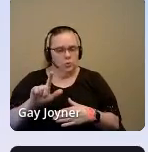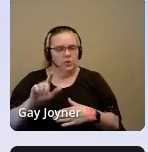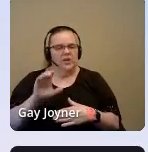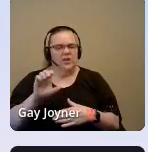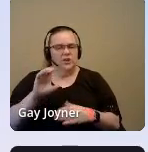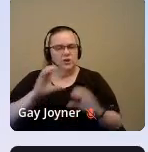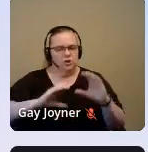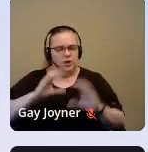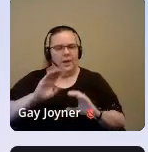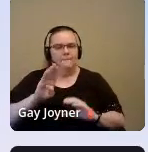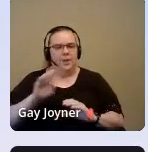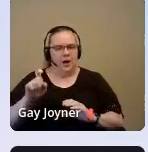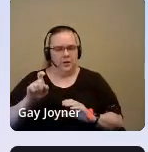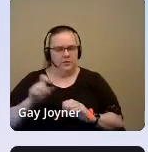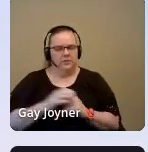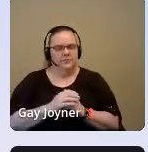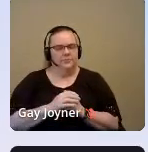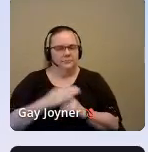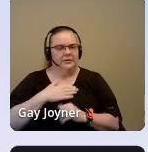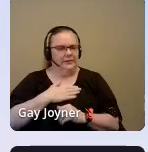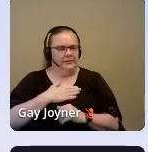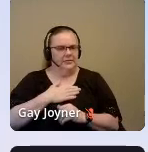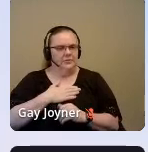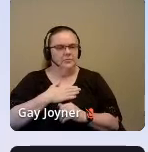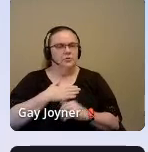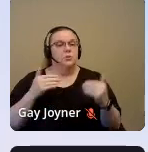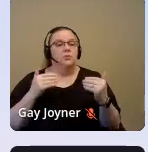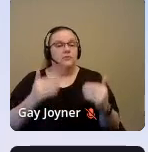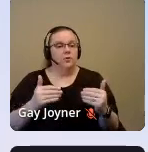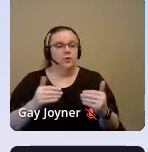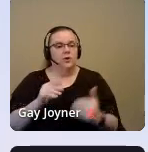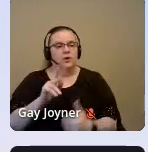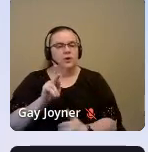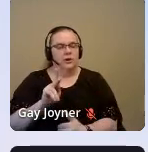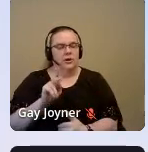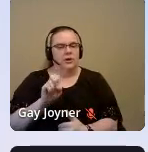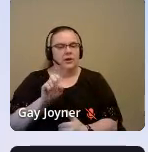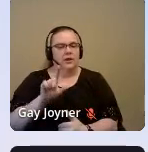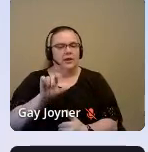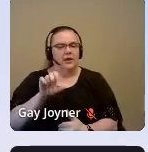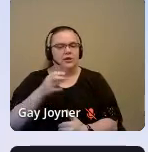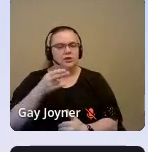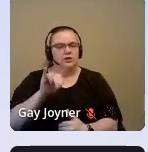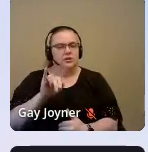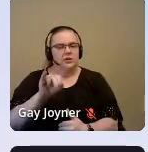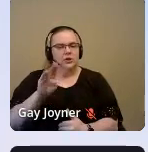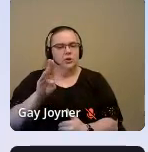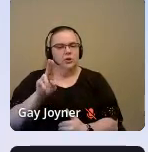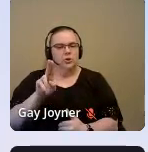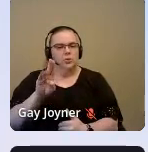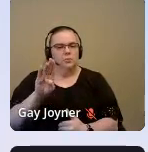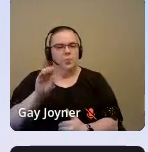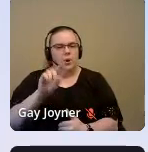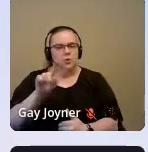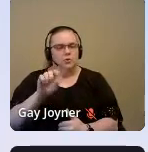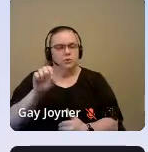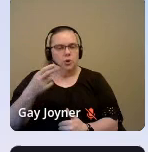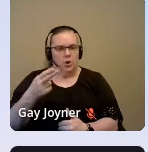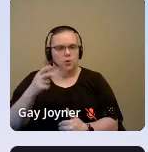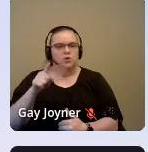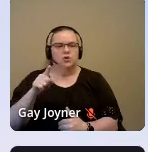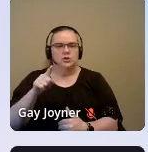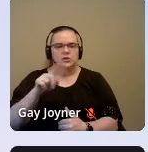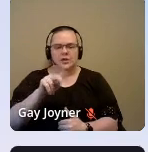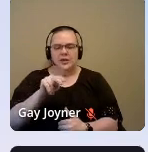All right. So moving forward and introducing our speaker, Kelechi Ubozo is a Nigerian-American published